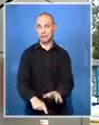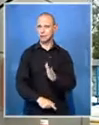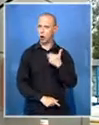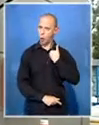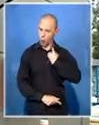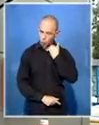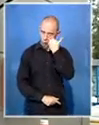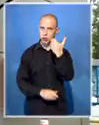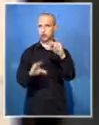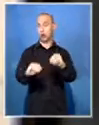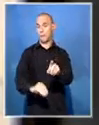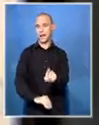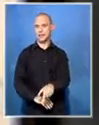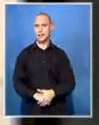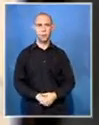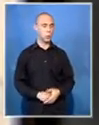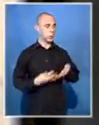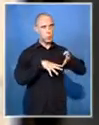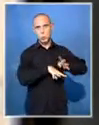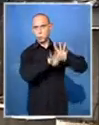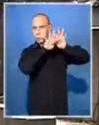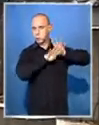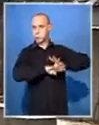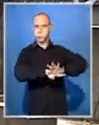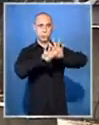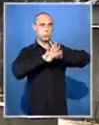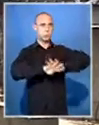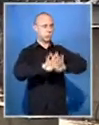Several shops were looted and forced to close.